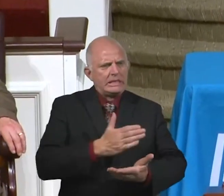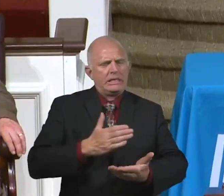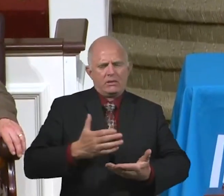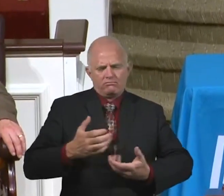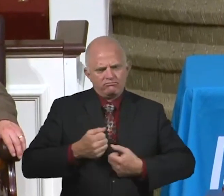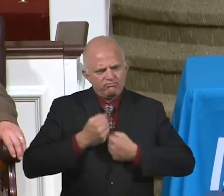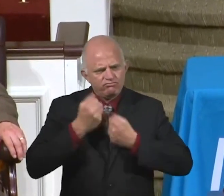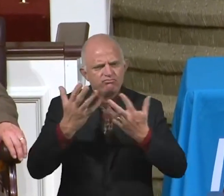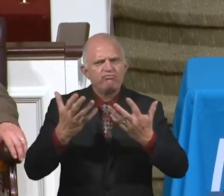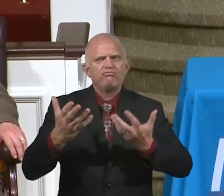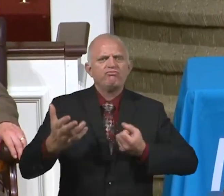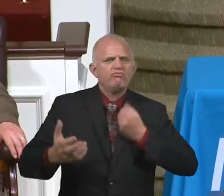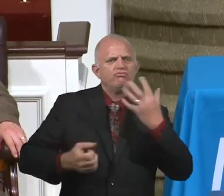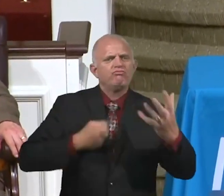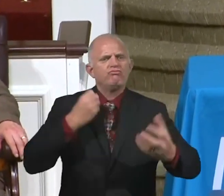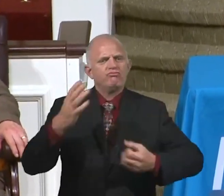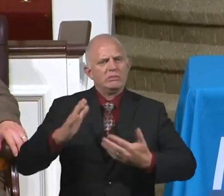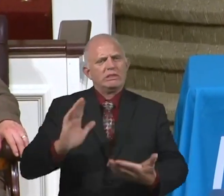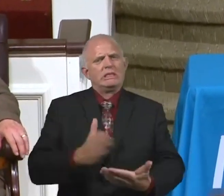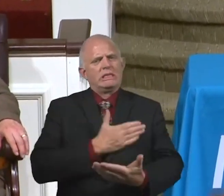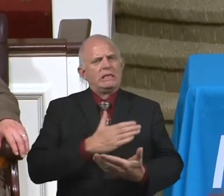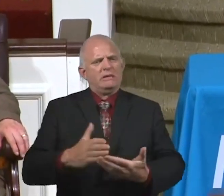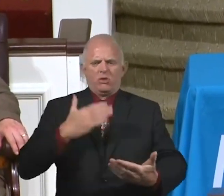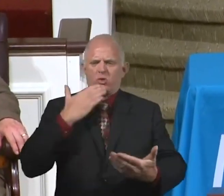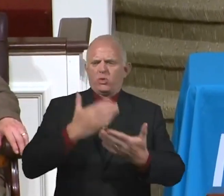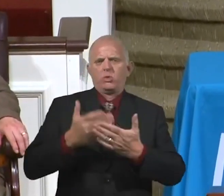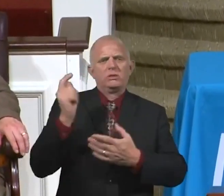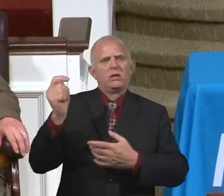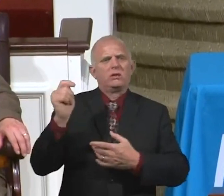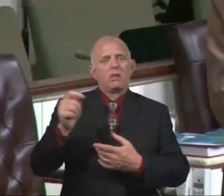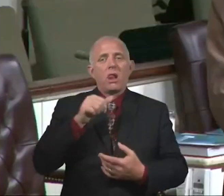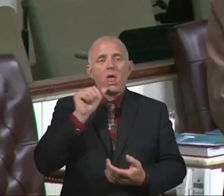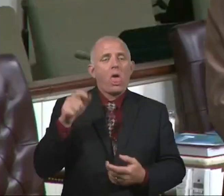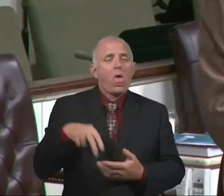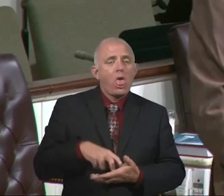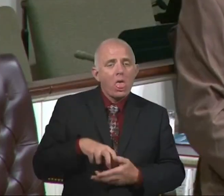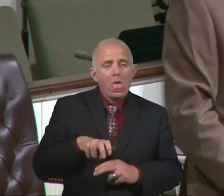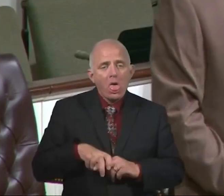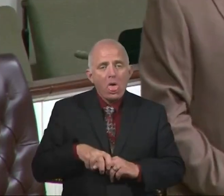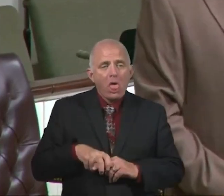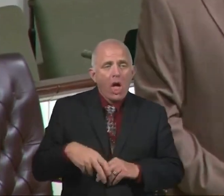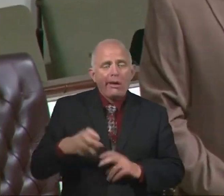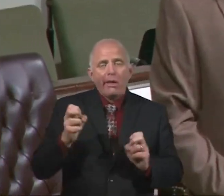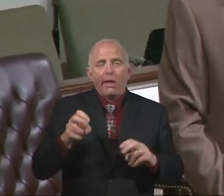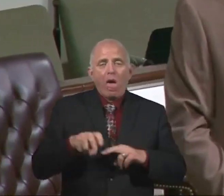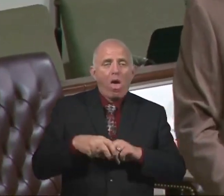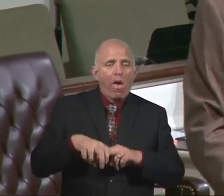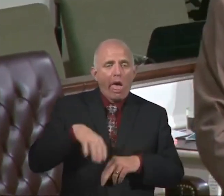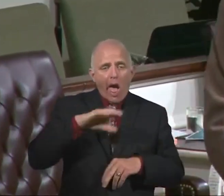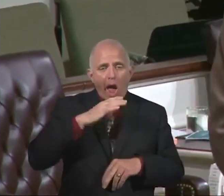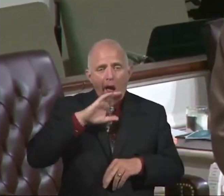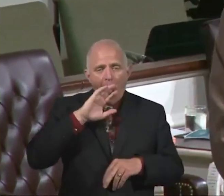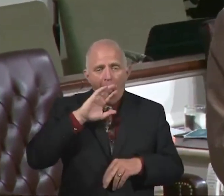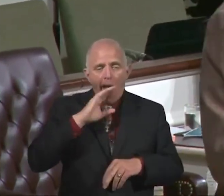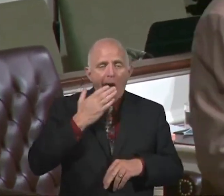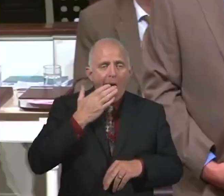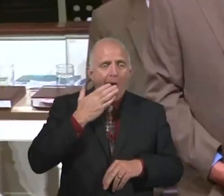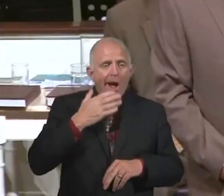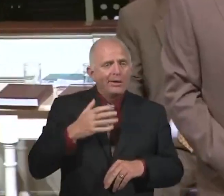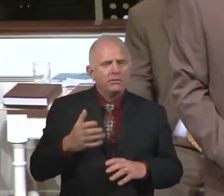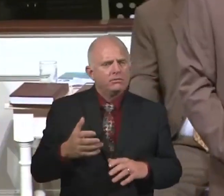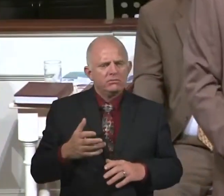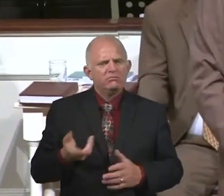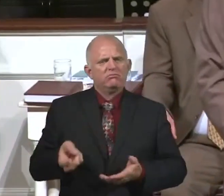the song service. Be a good testimony at that. Don't just stand there like you're bored out of your gourd. Stand up and